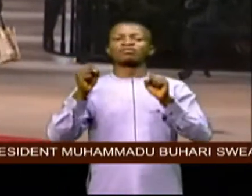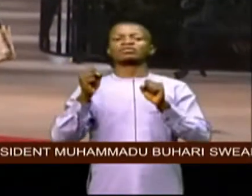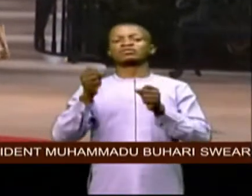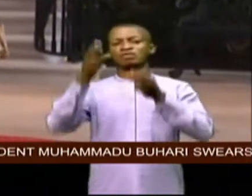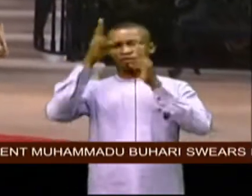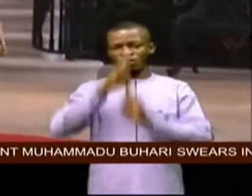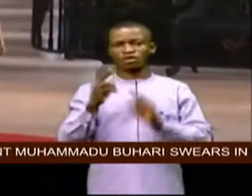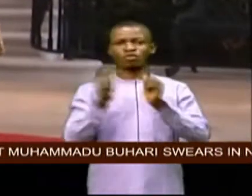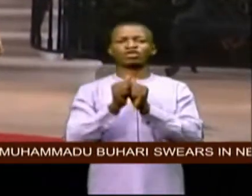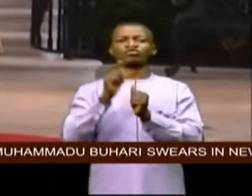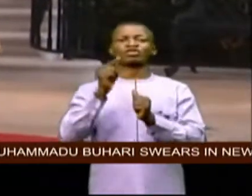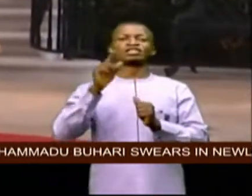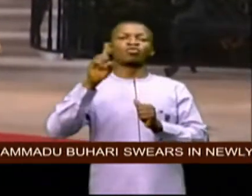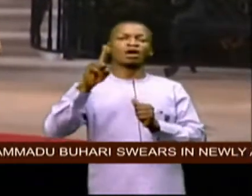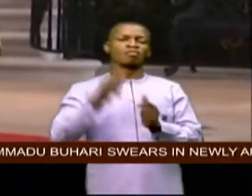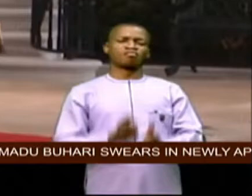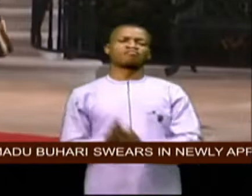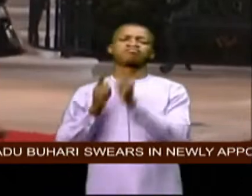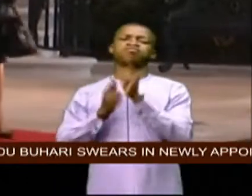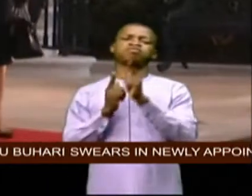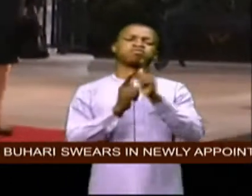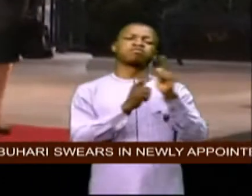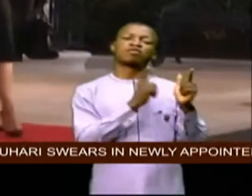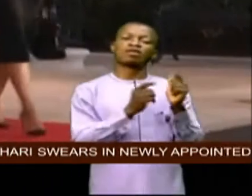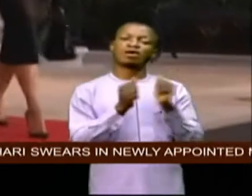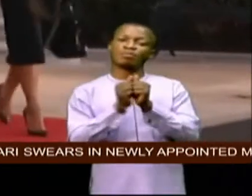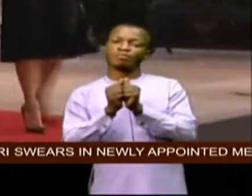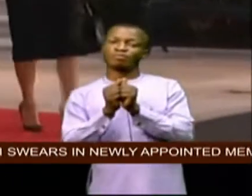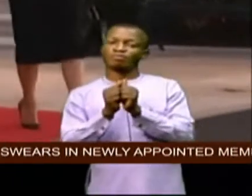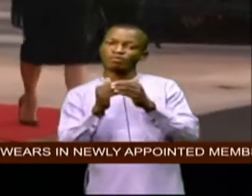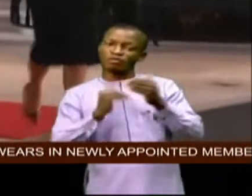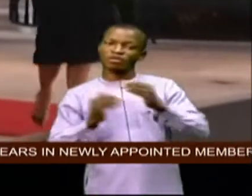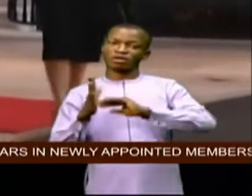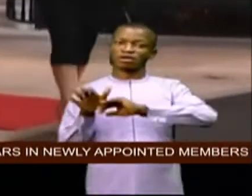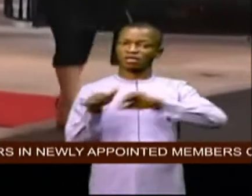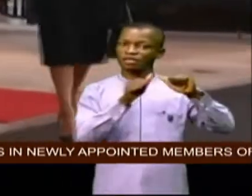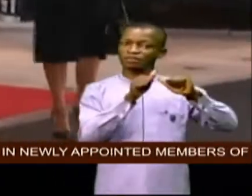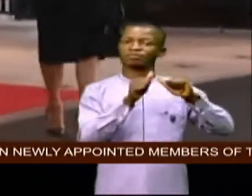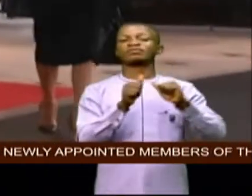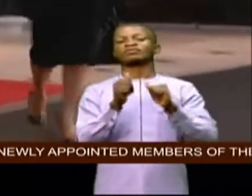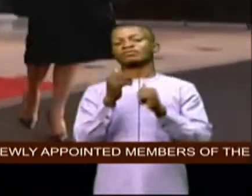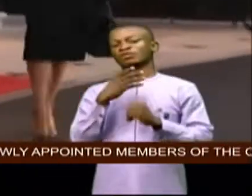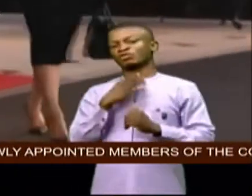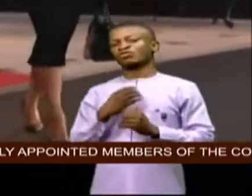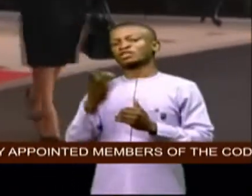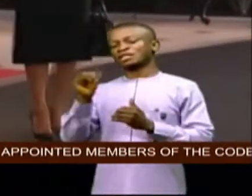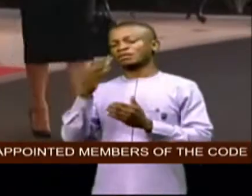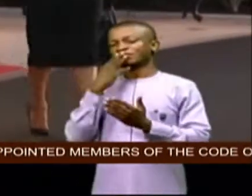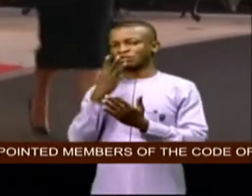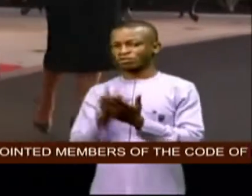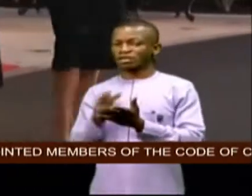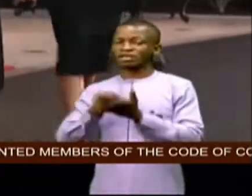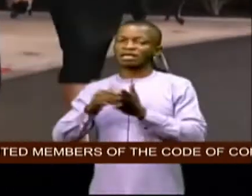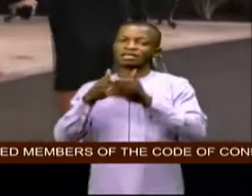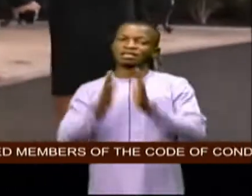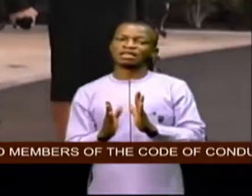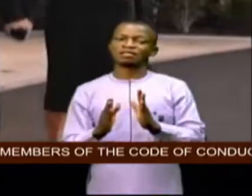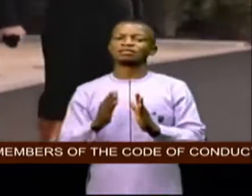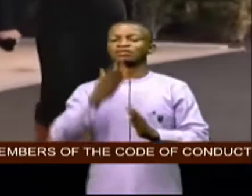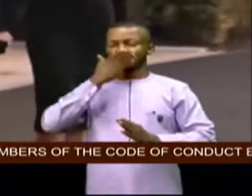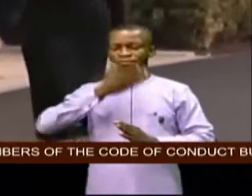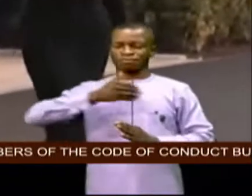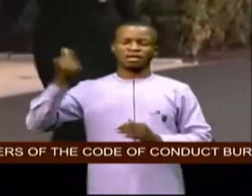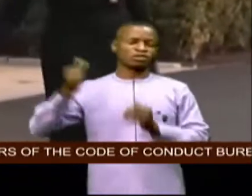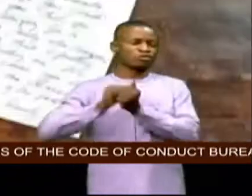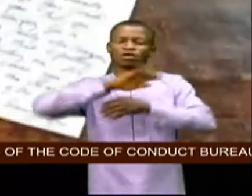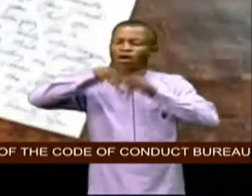salute before his departure trump wished the incoming administration well stating that his leadership was the best in all